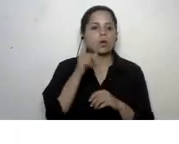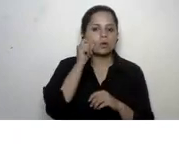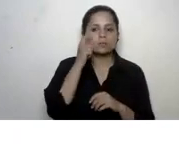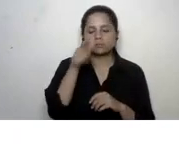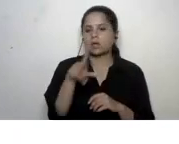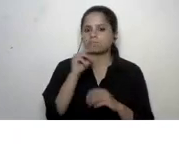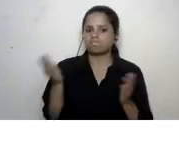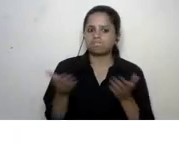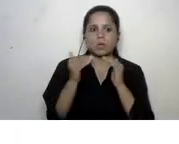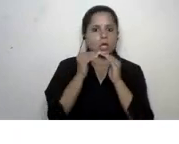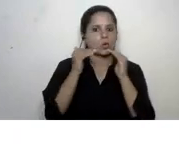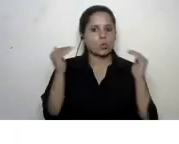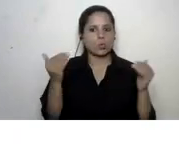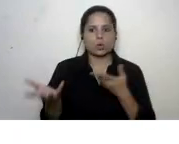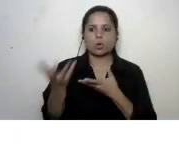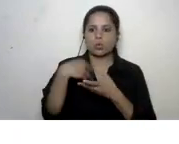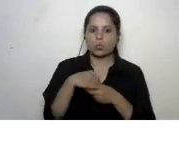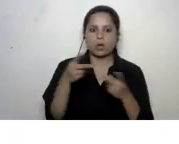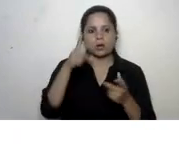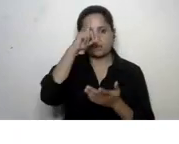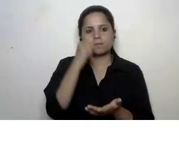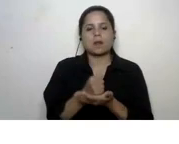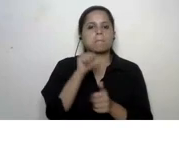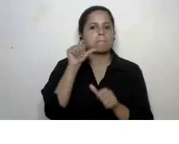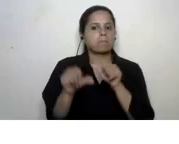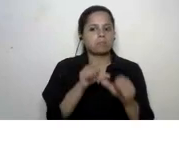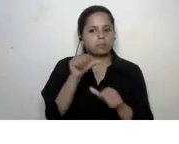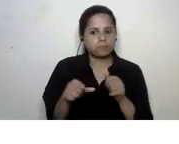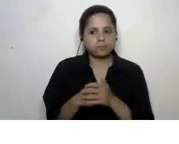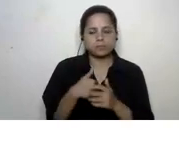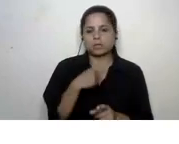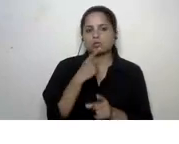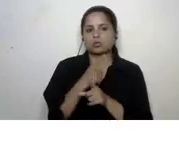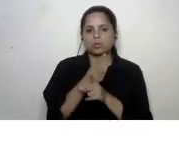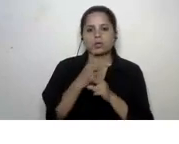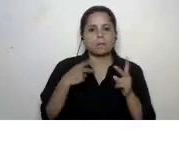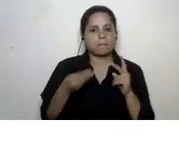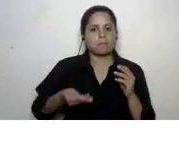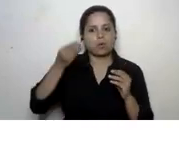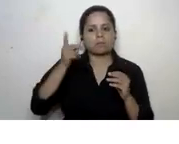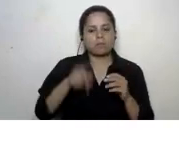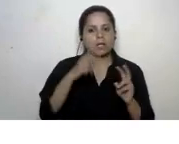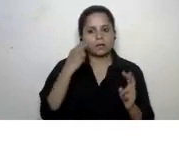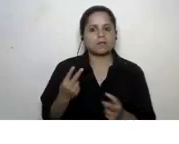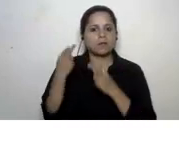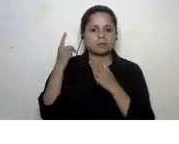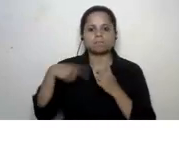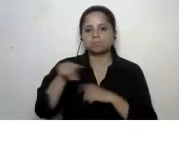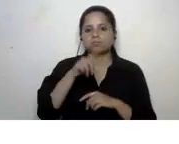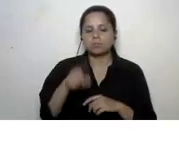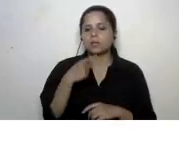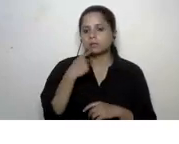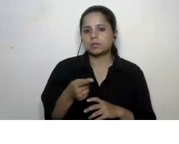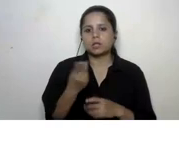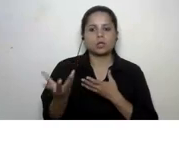up equally in and involving them in the decision making process so as teachers i think increasingly we should also reflect on this and uh